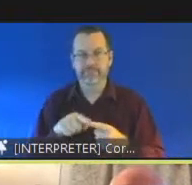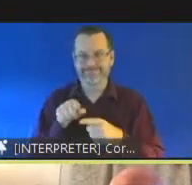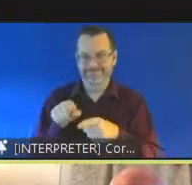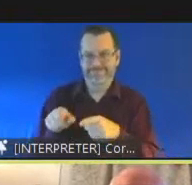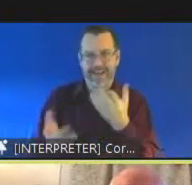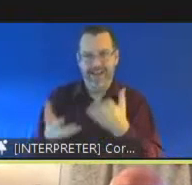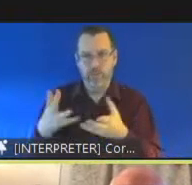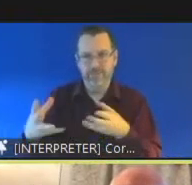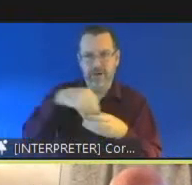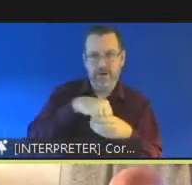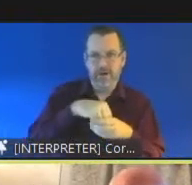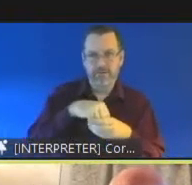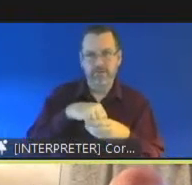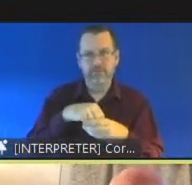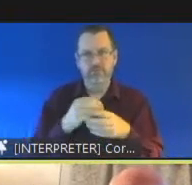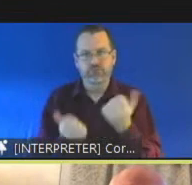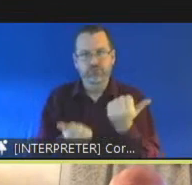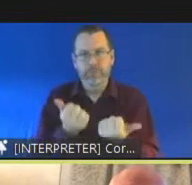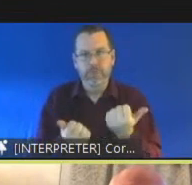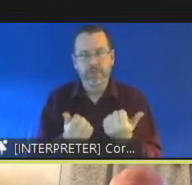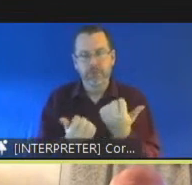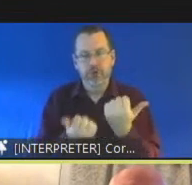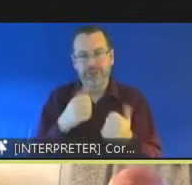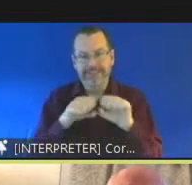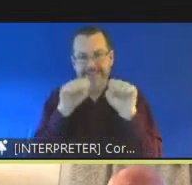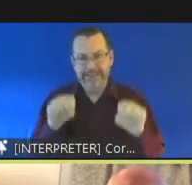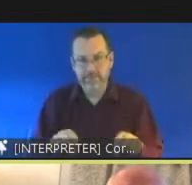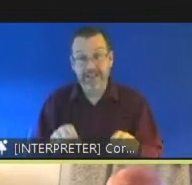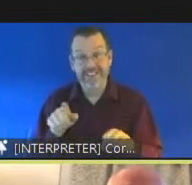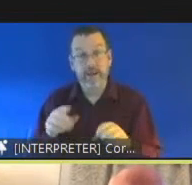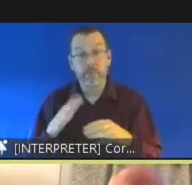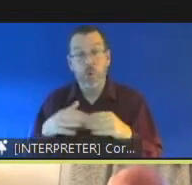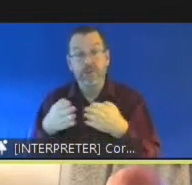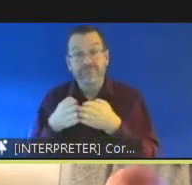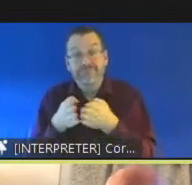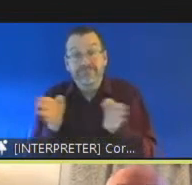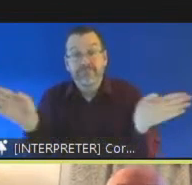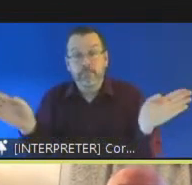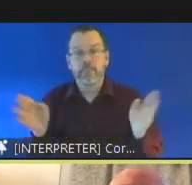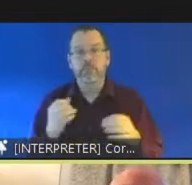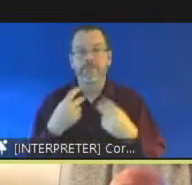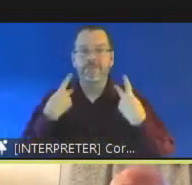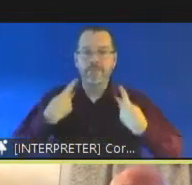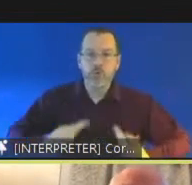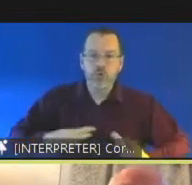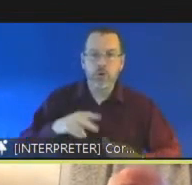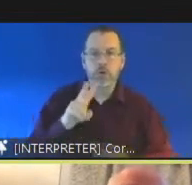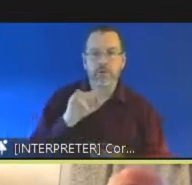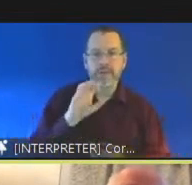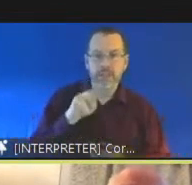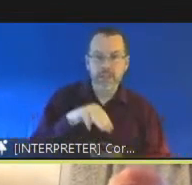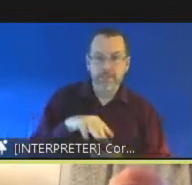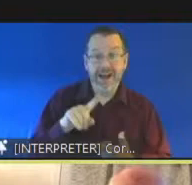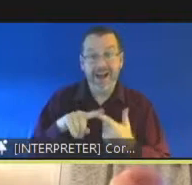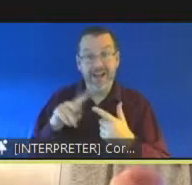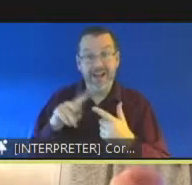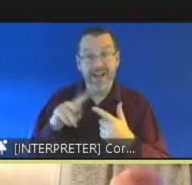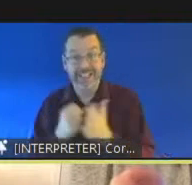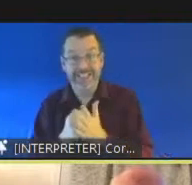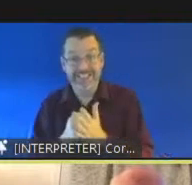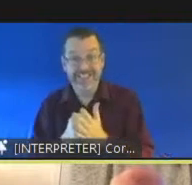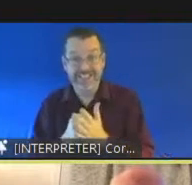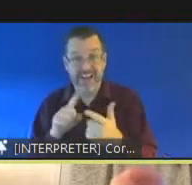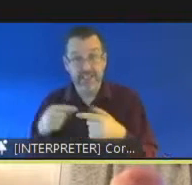but goes on to take a wider focus in terms of vulnerable victims victims and witnesses including defendants more